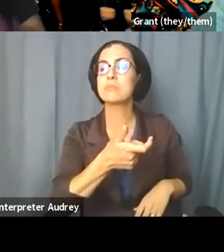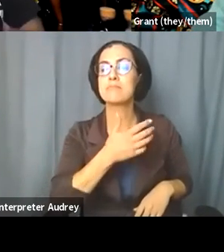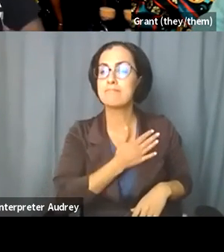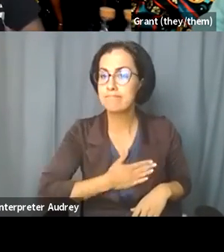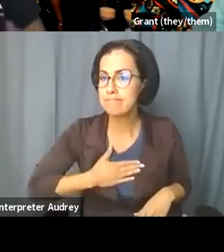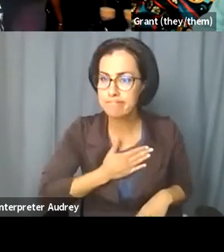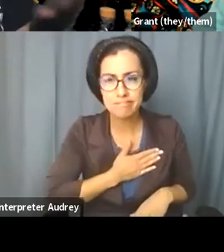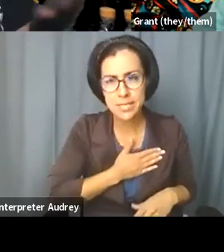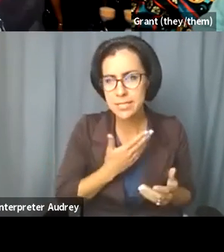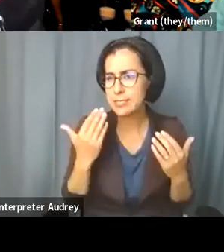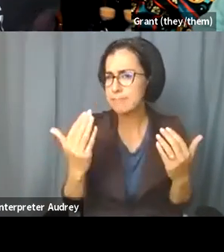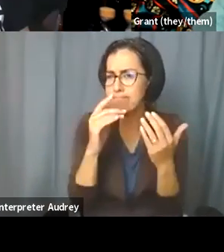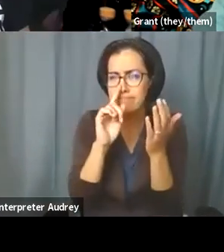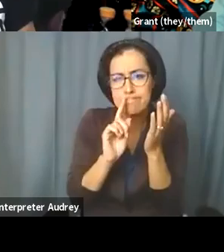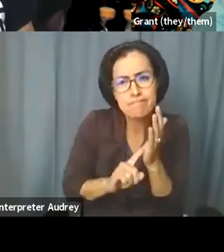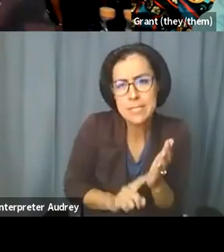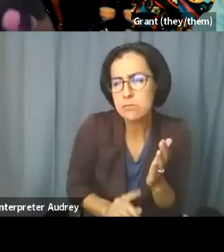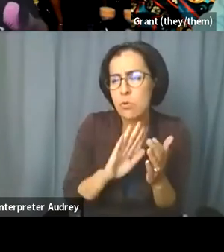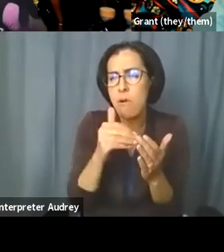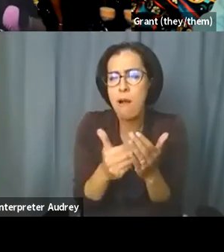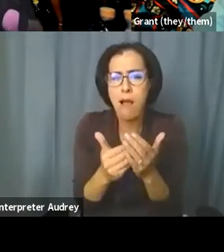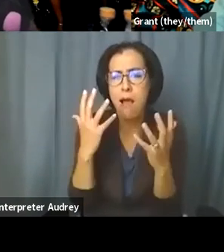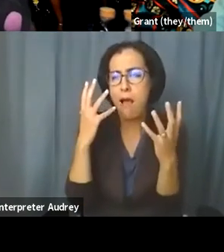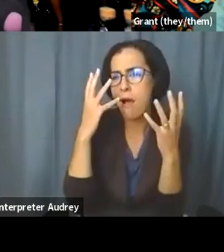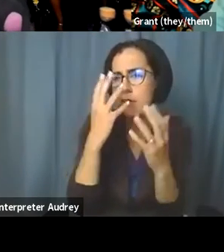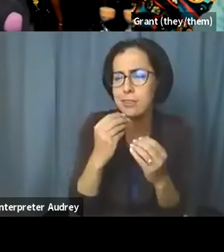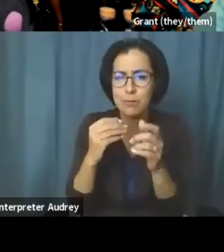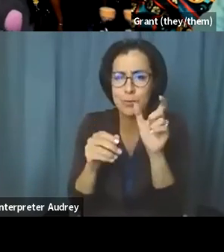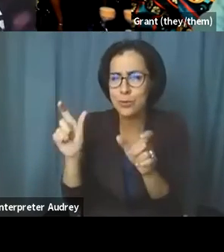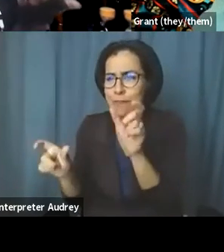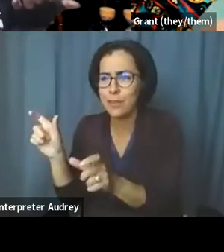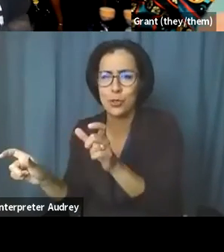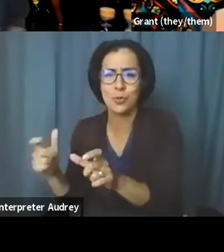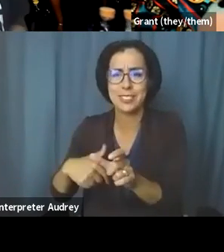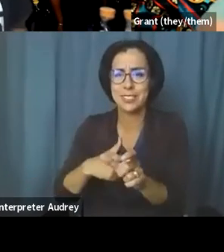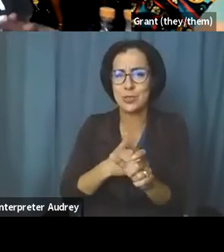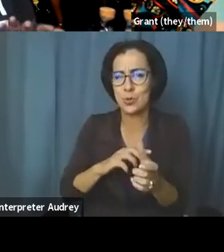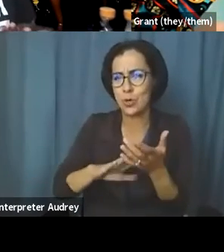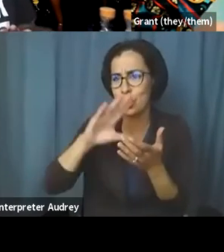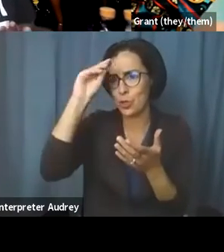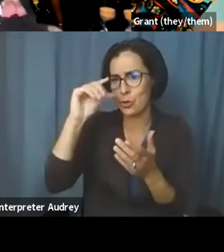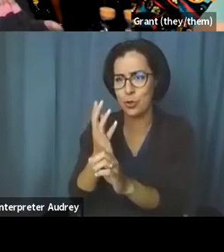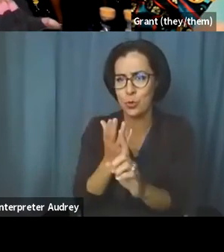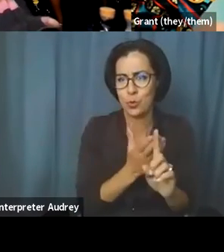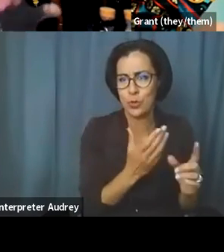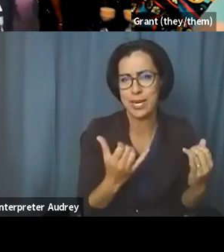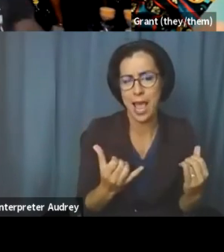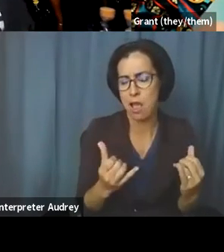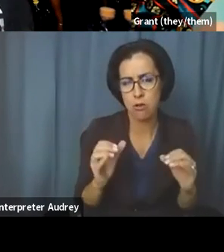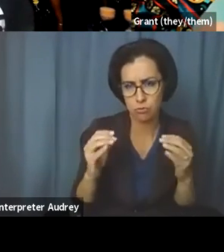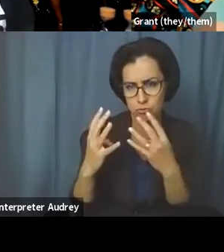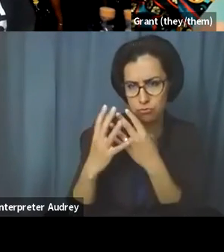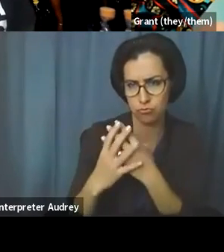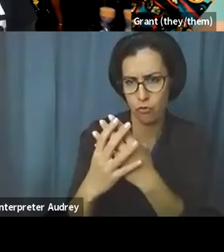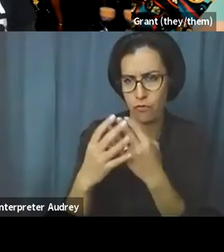please explore all of the beautiful human beings we are coming to know right now. We haven't done any special vetting process for